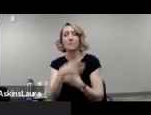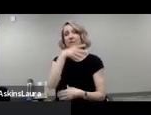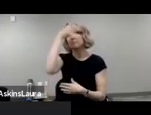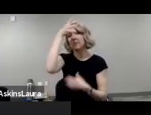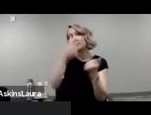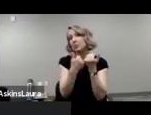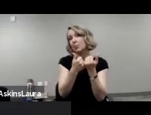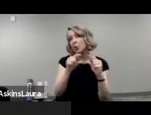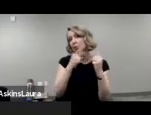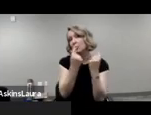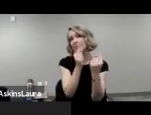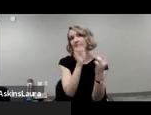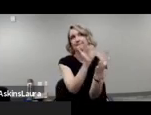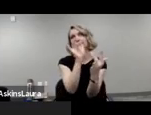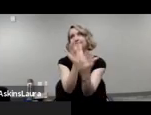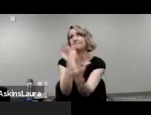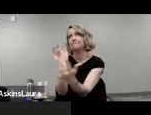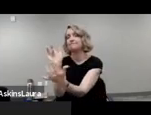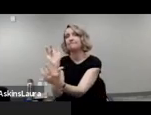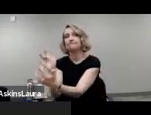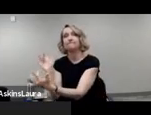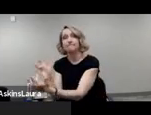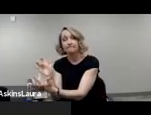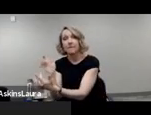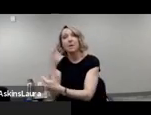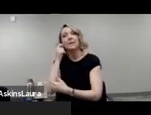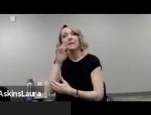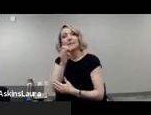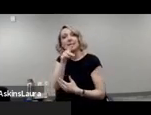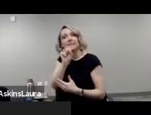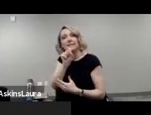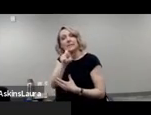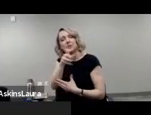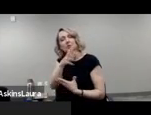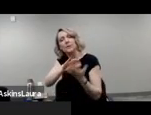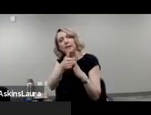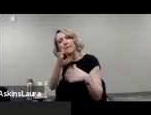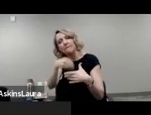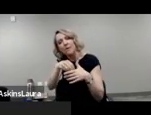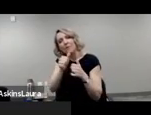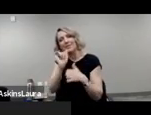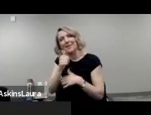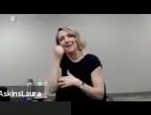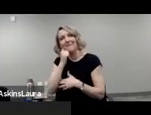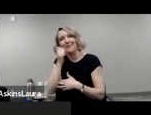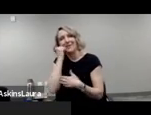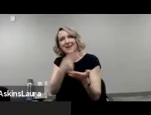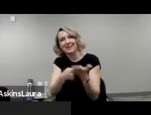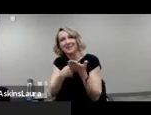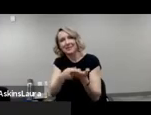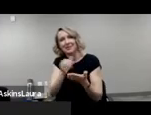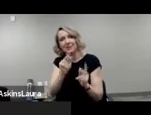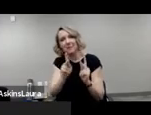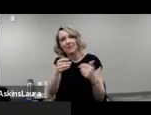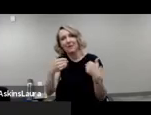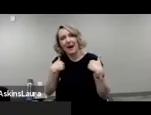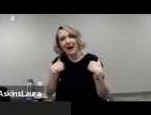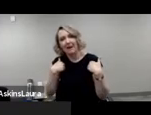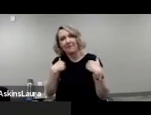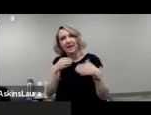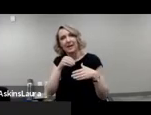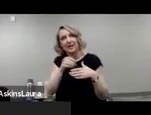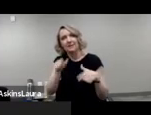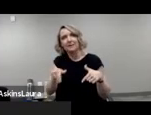and that the census becomes part of the everyday discussion that people have in the lives of